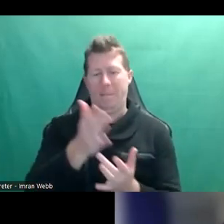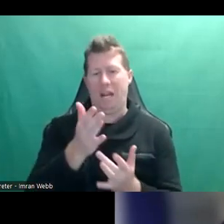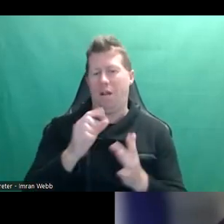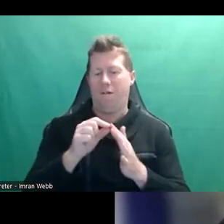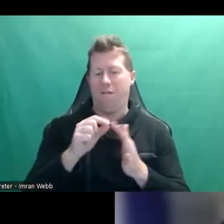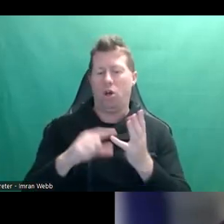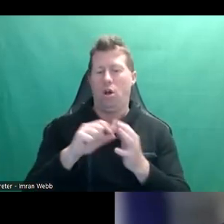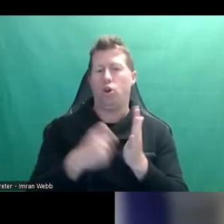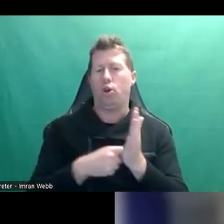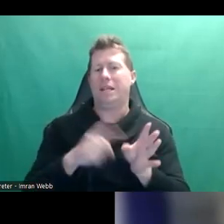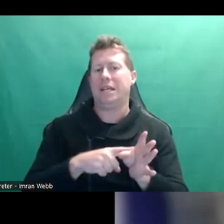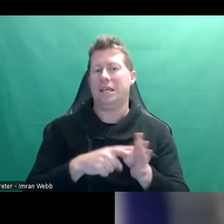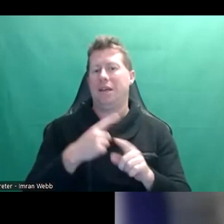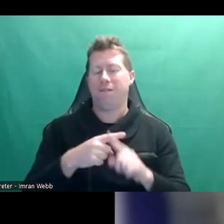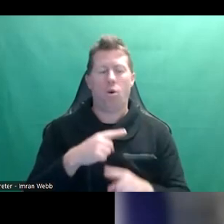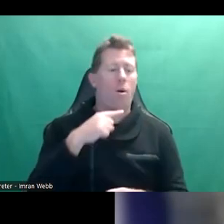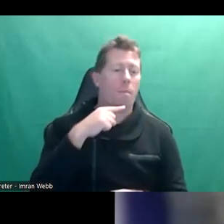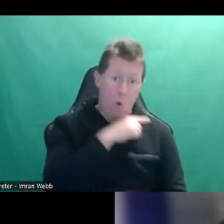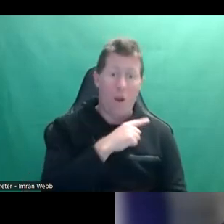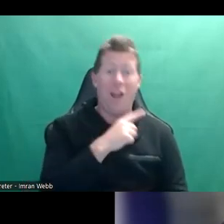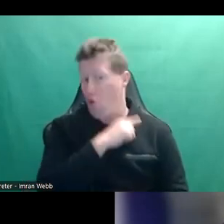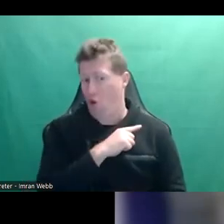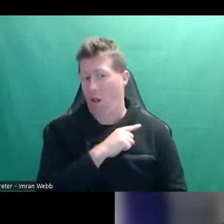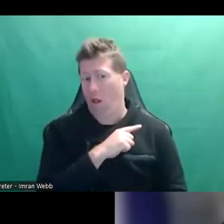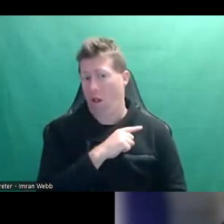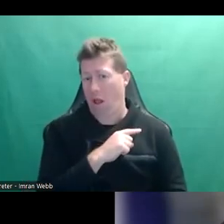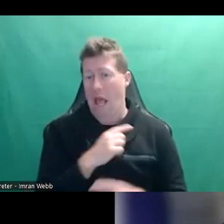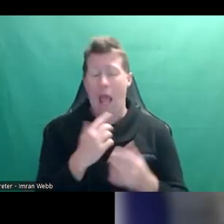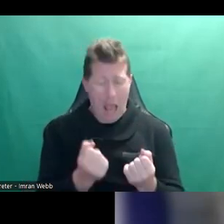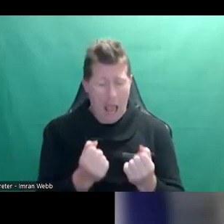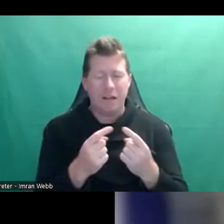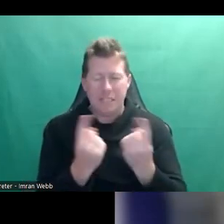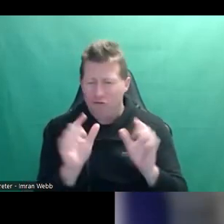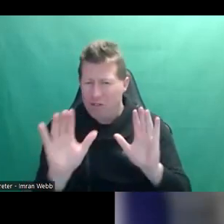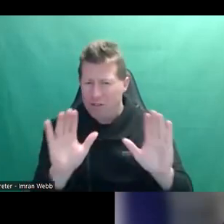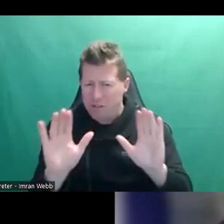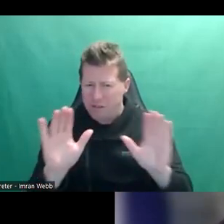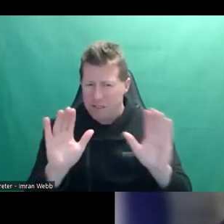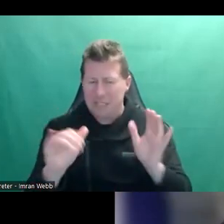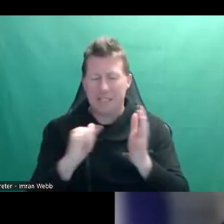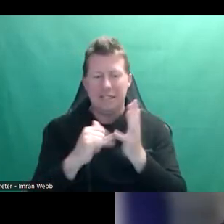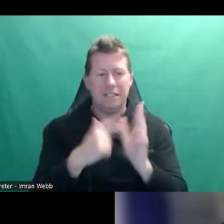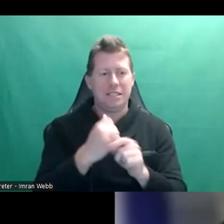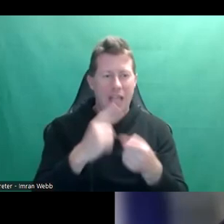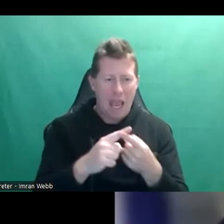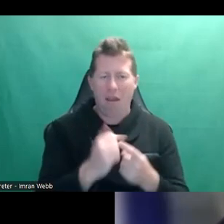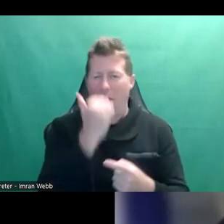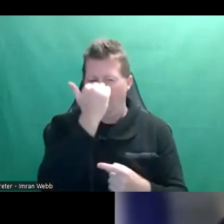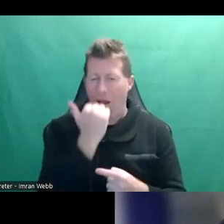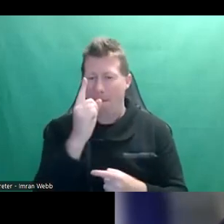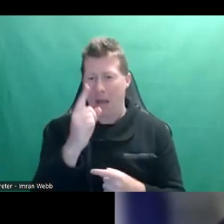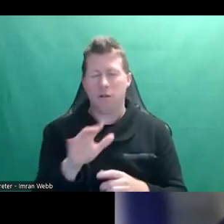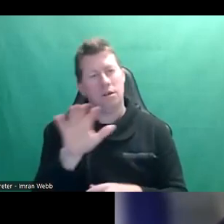boys and girls. And there are some differences in the stages of development, but it's